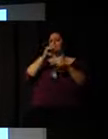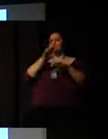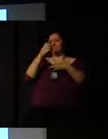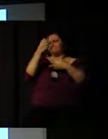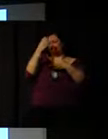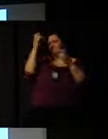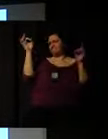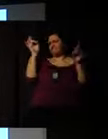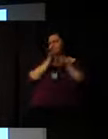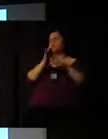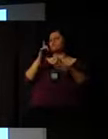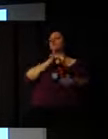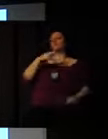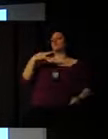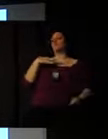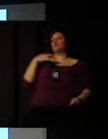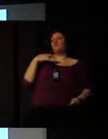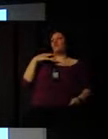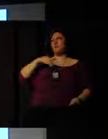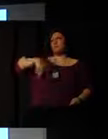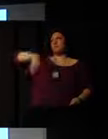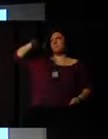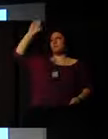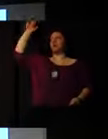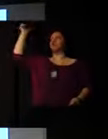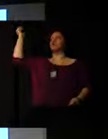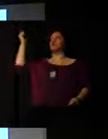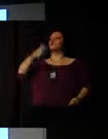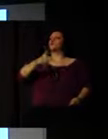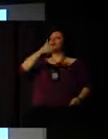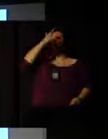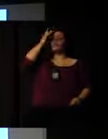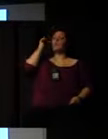higher rate than those with lower levels of education.